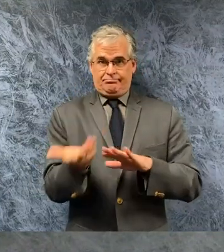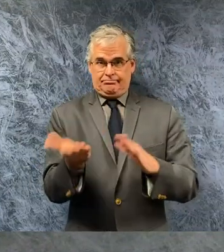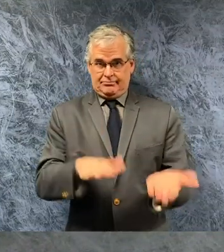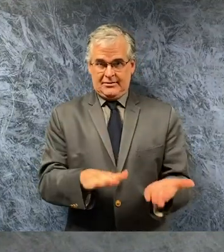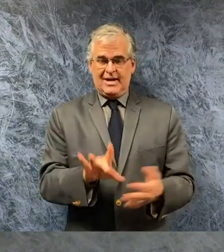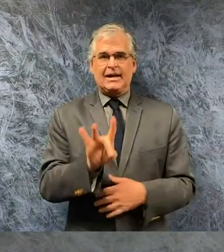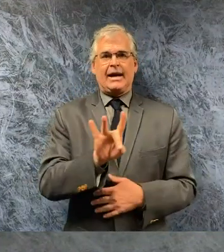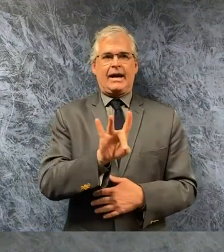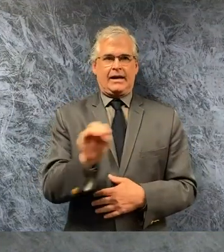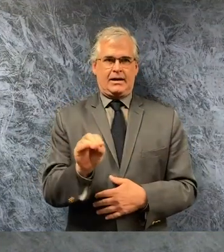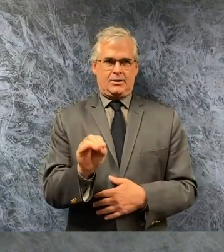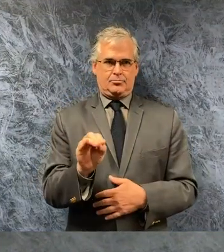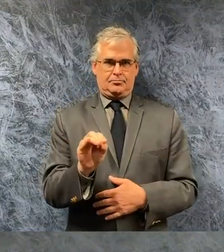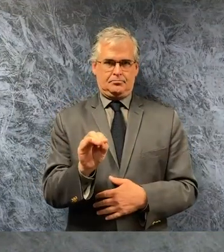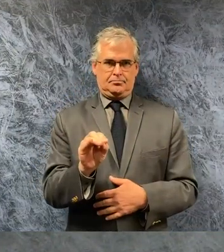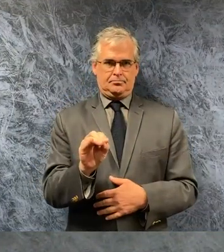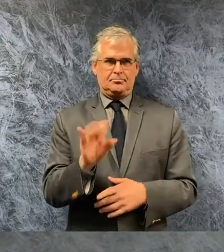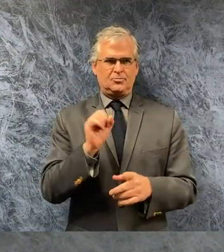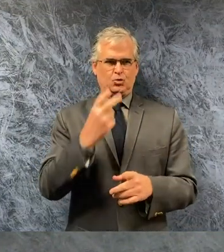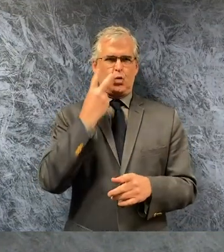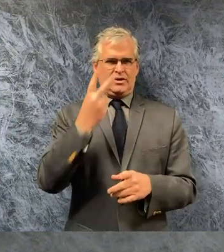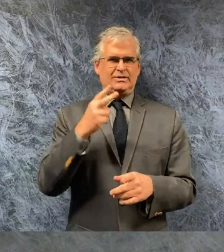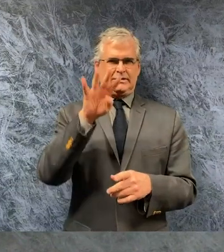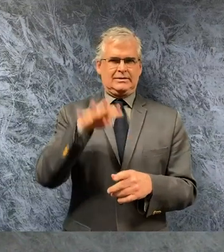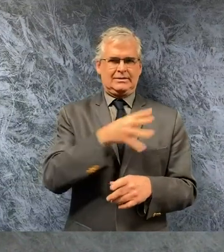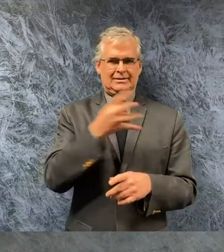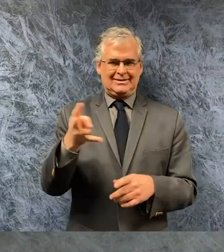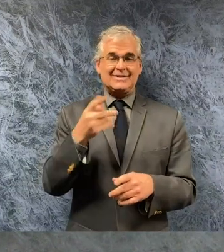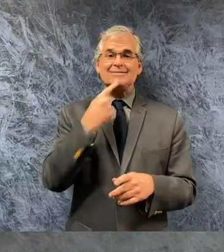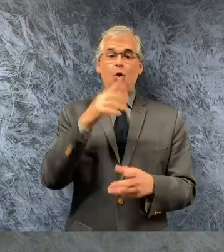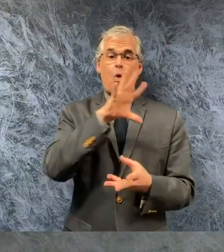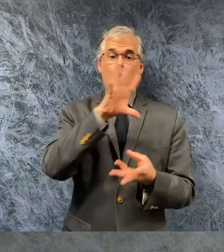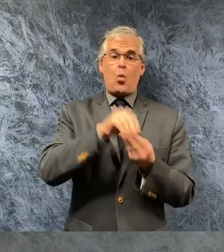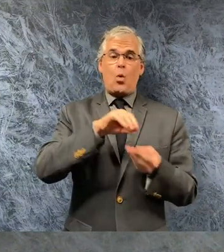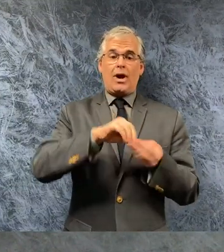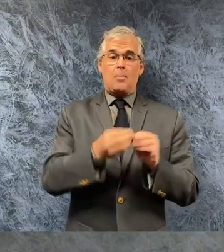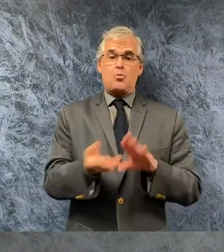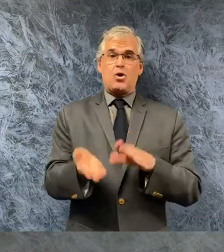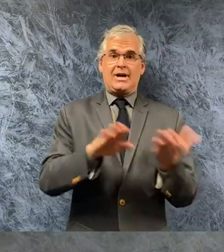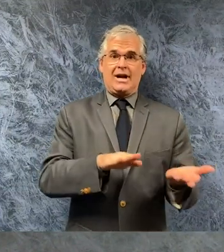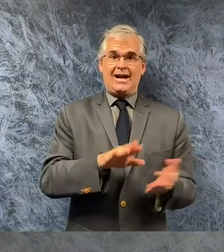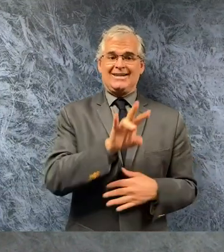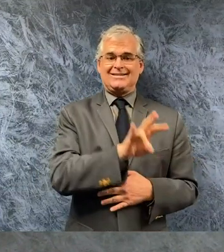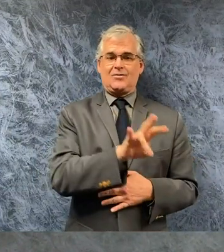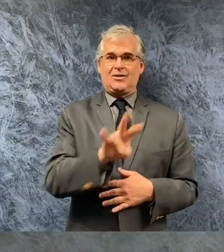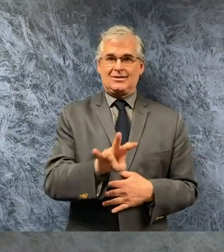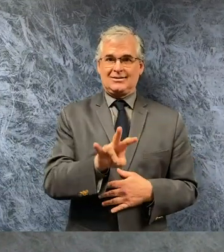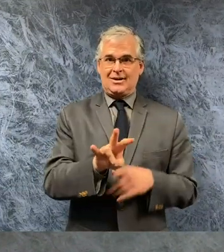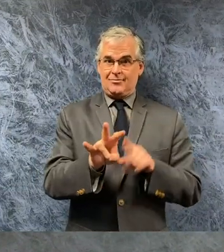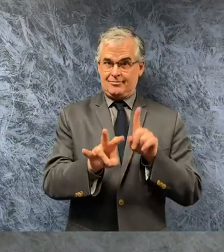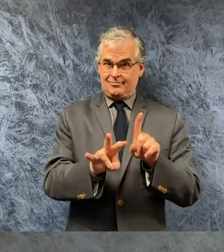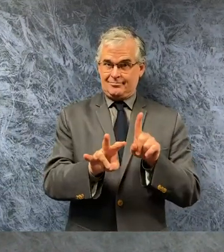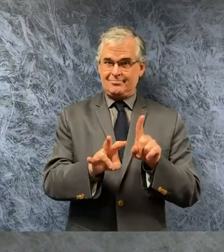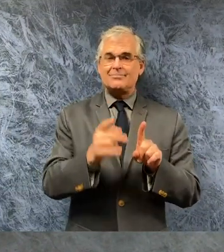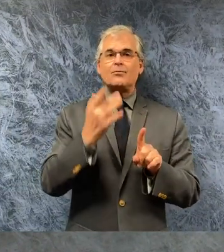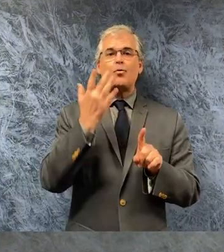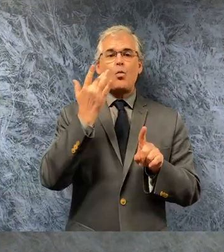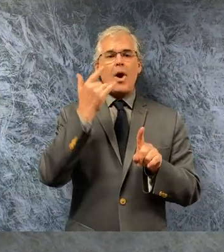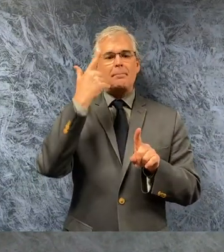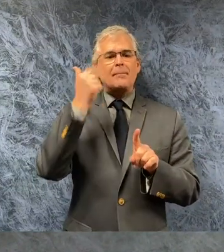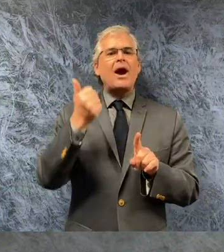now you'll see that the graph reported the total number of deaths says 77 that's because the date of the death reported the state is pending